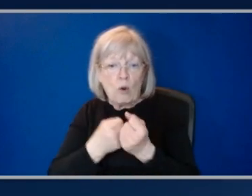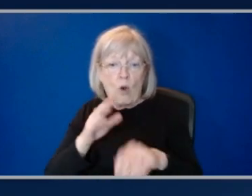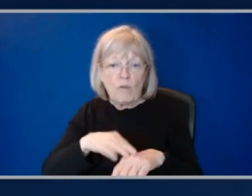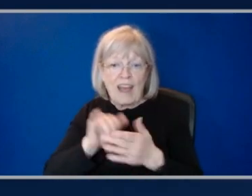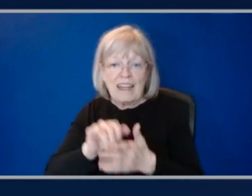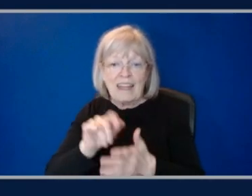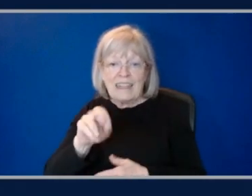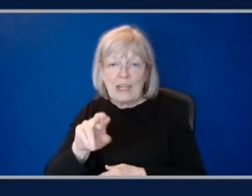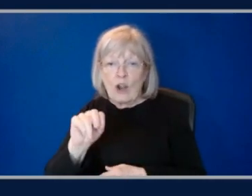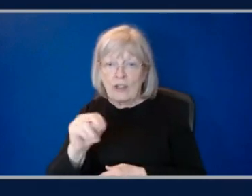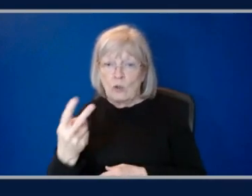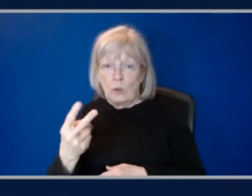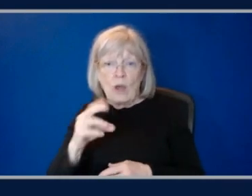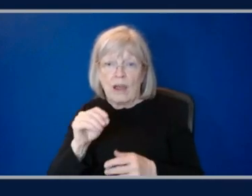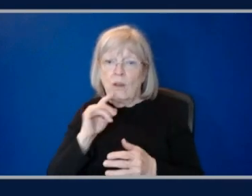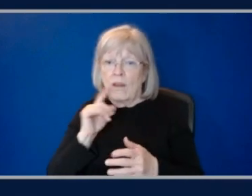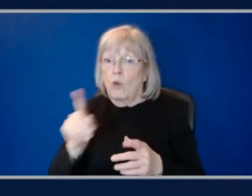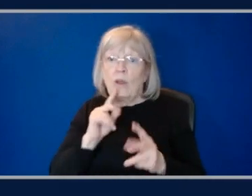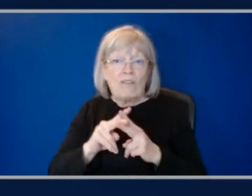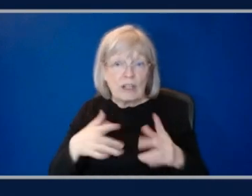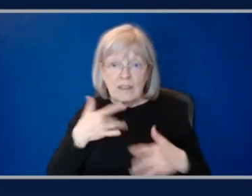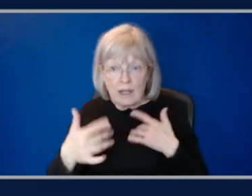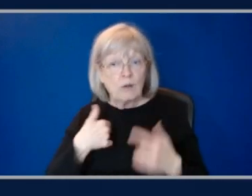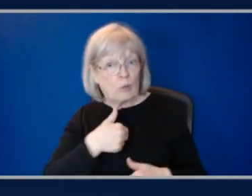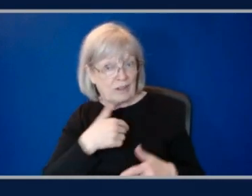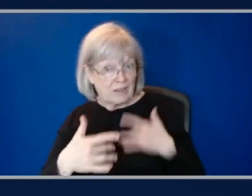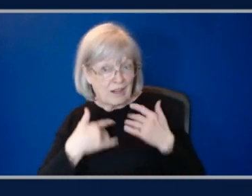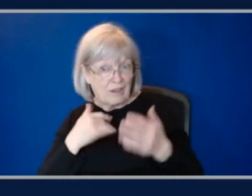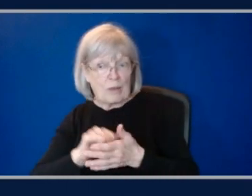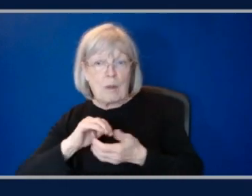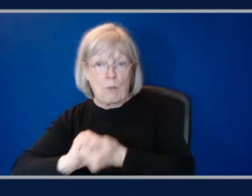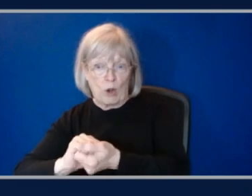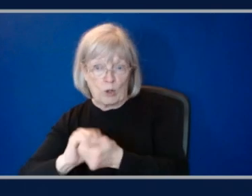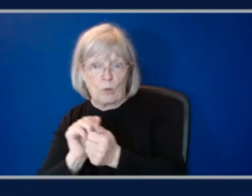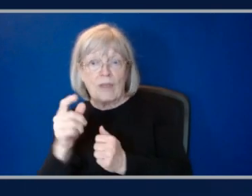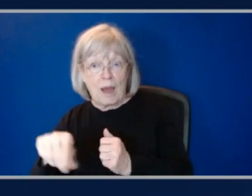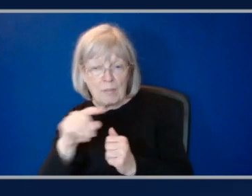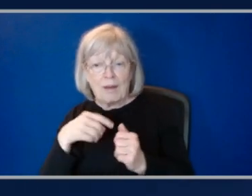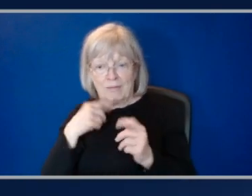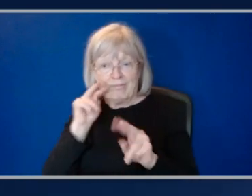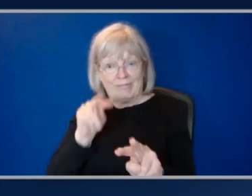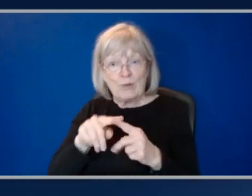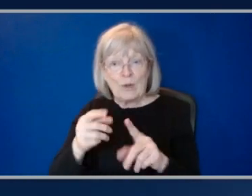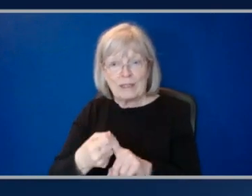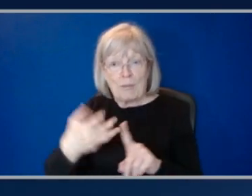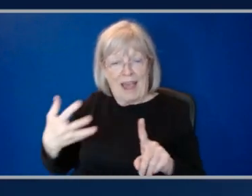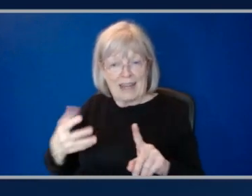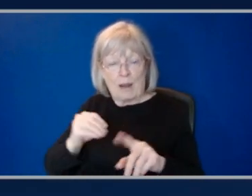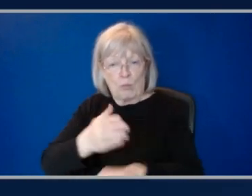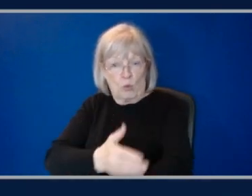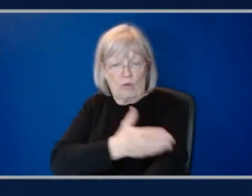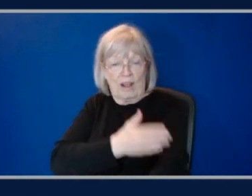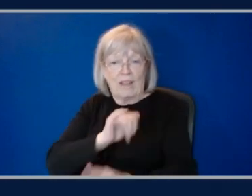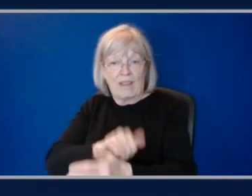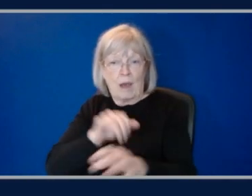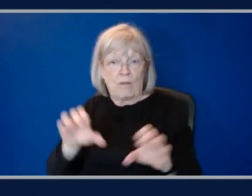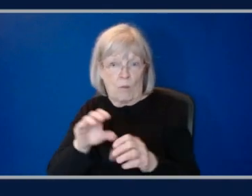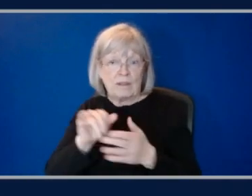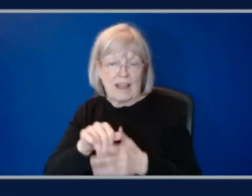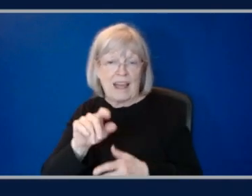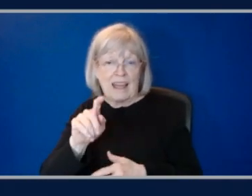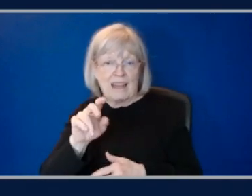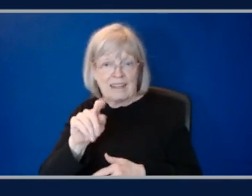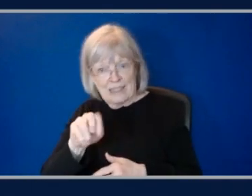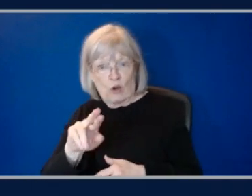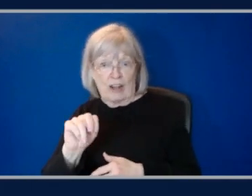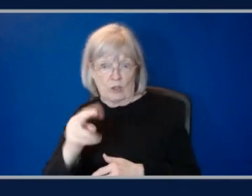you know, they're really excited and we're really excited about that partnership with them to continue to expand and improve the performance of tier in two instances. So as we start to